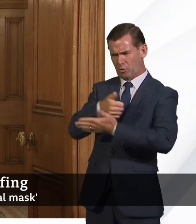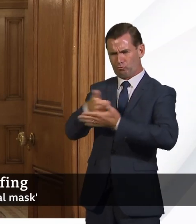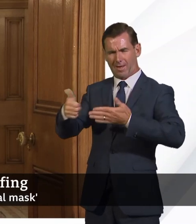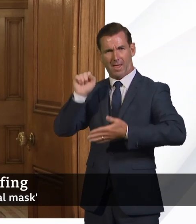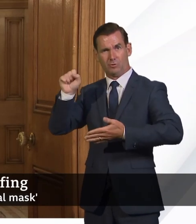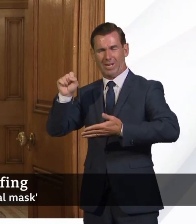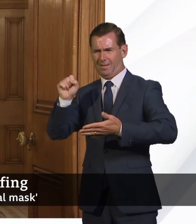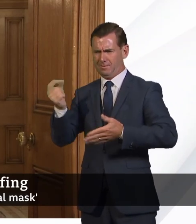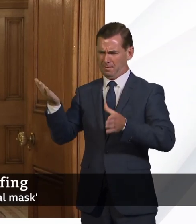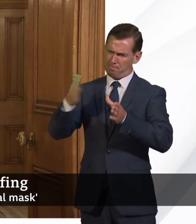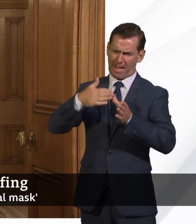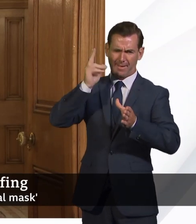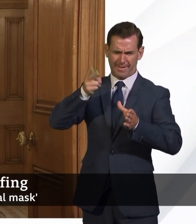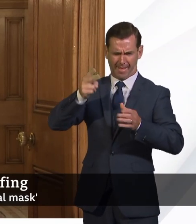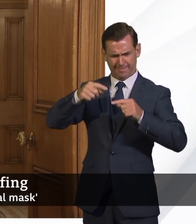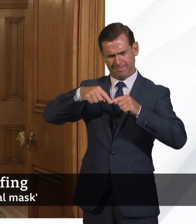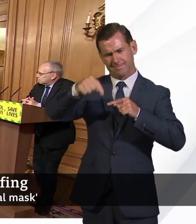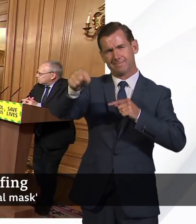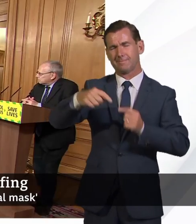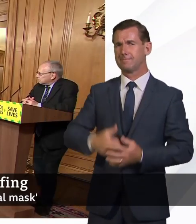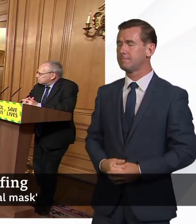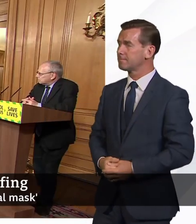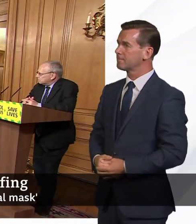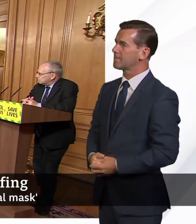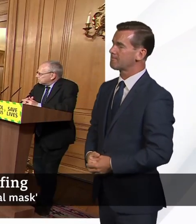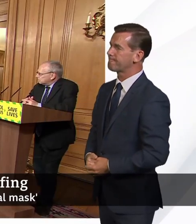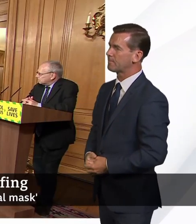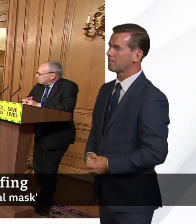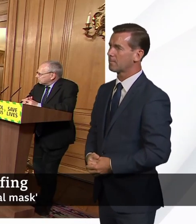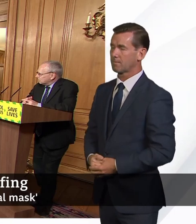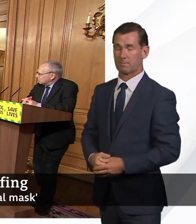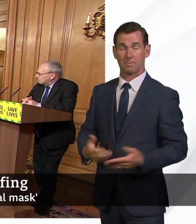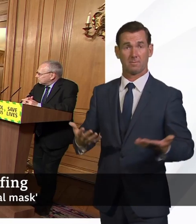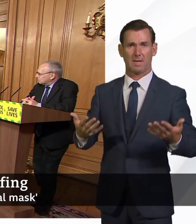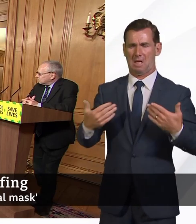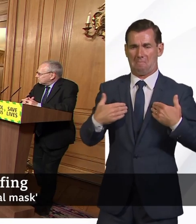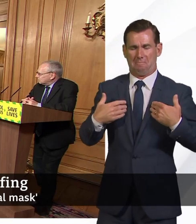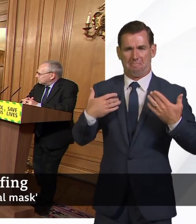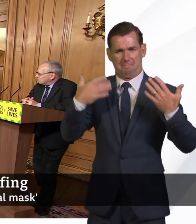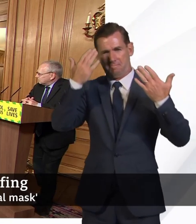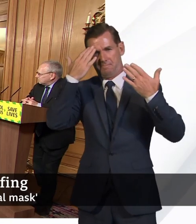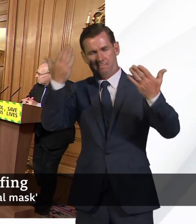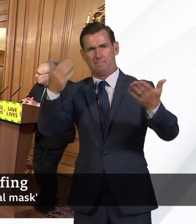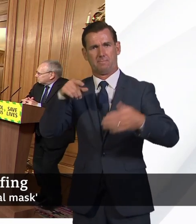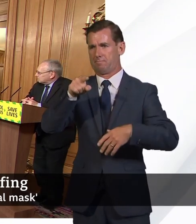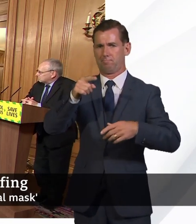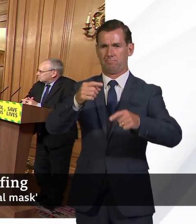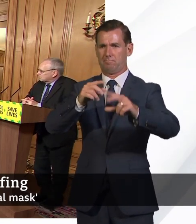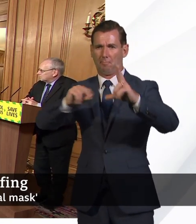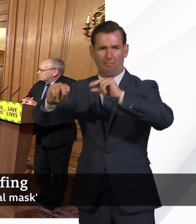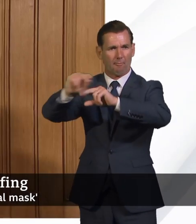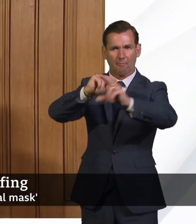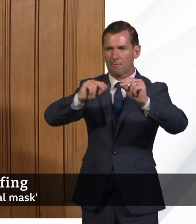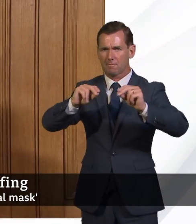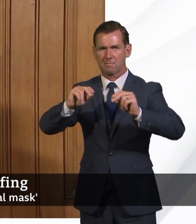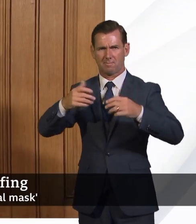before, and I'm sure she'll be back here again. Professor Powers? I don't know anything about the various discussions, but all I can